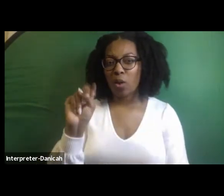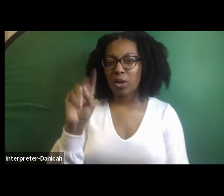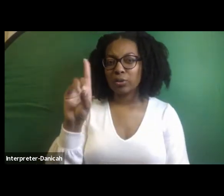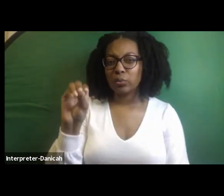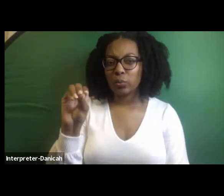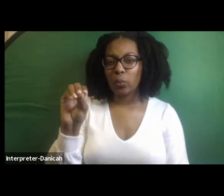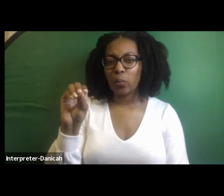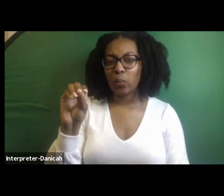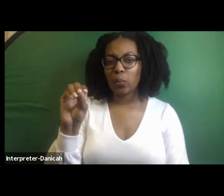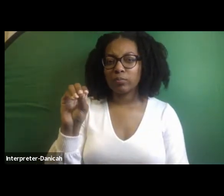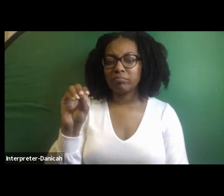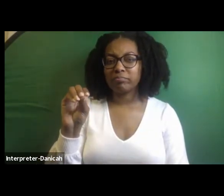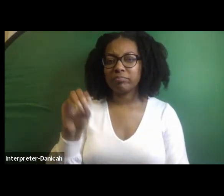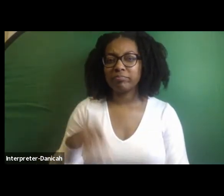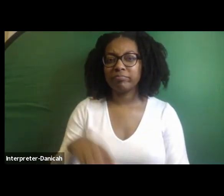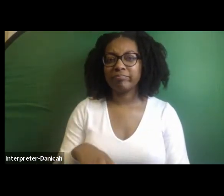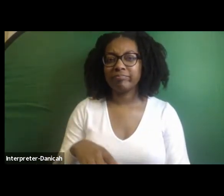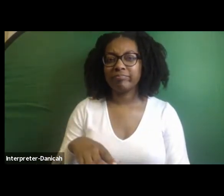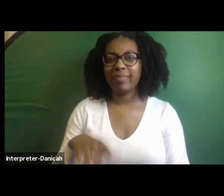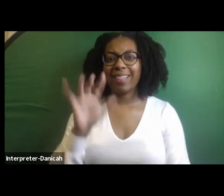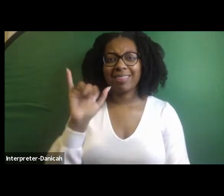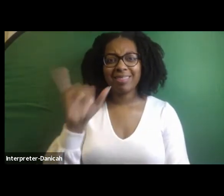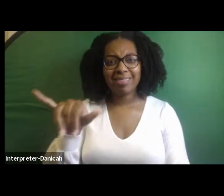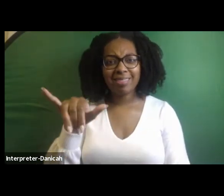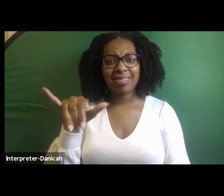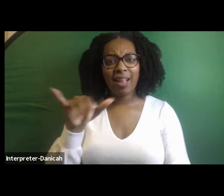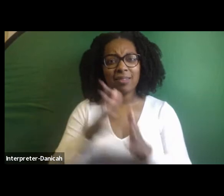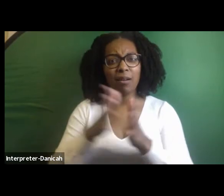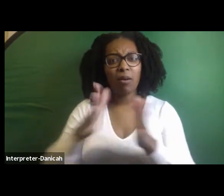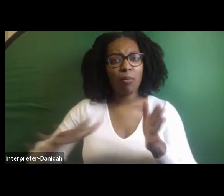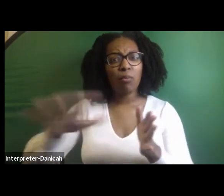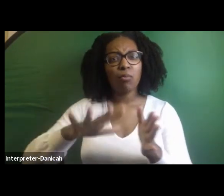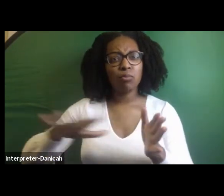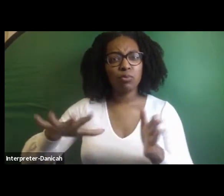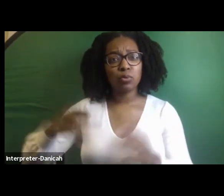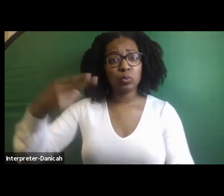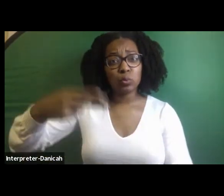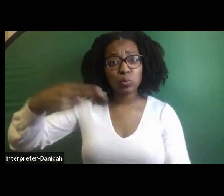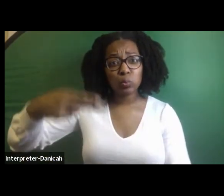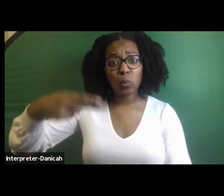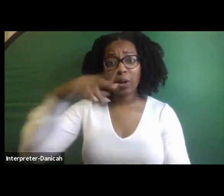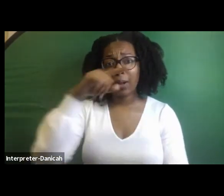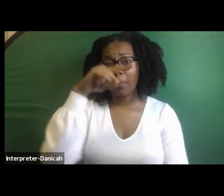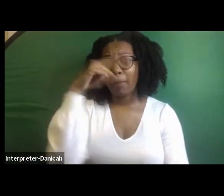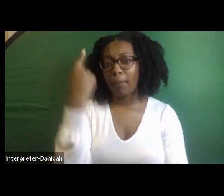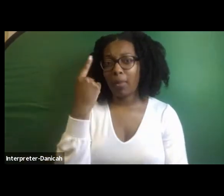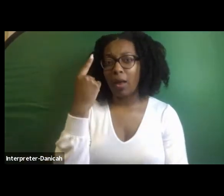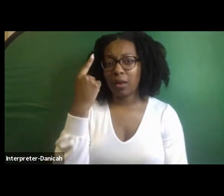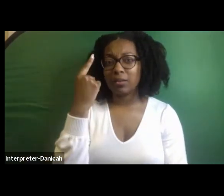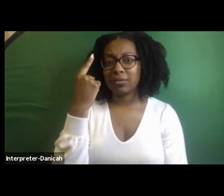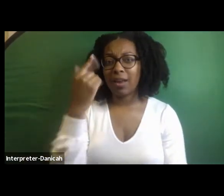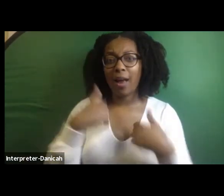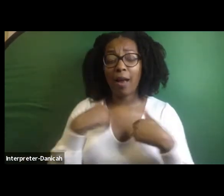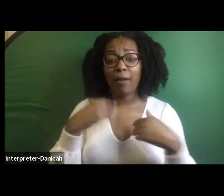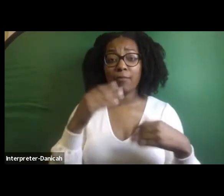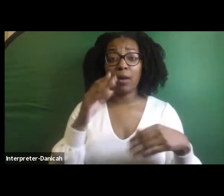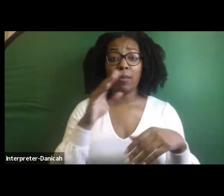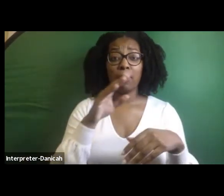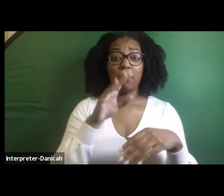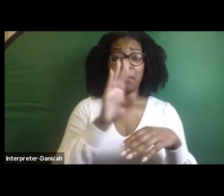is a historical, historically black neighborhood that had black businesses, black dentists,